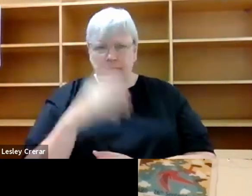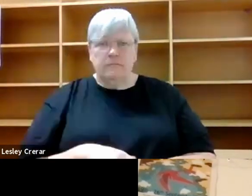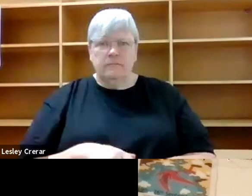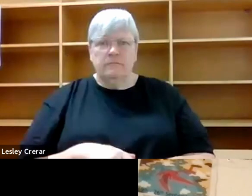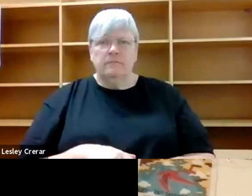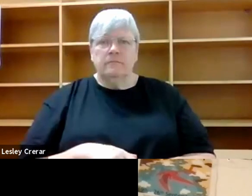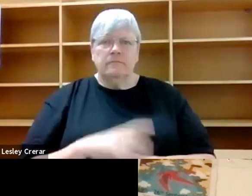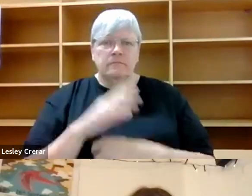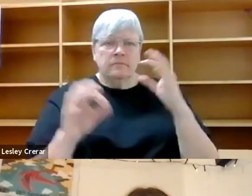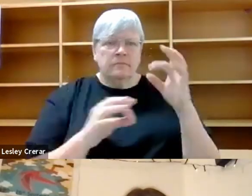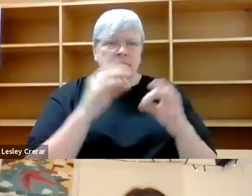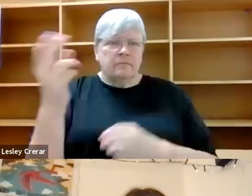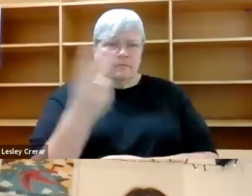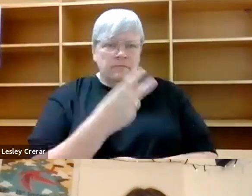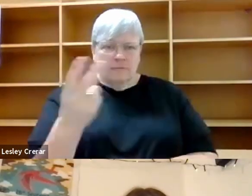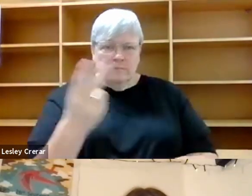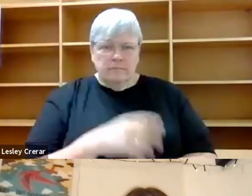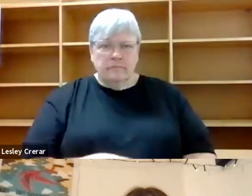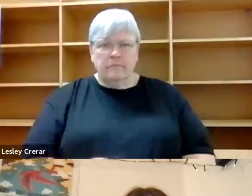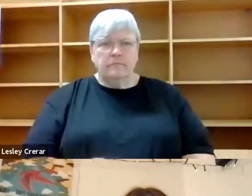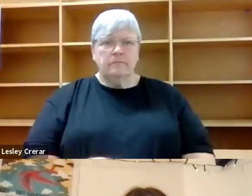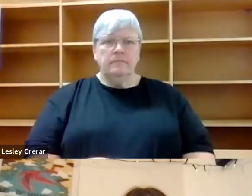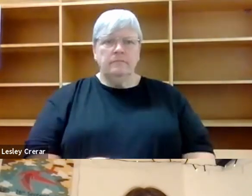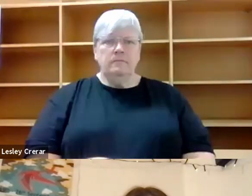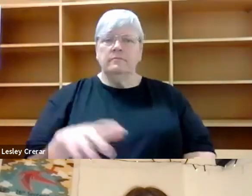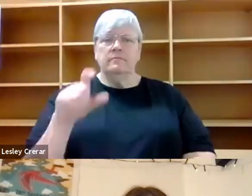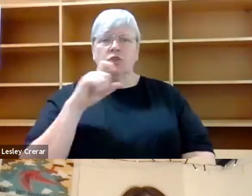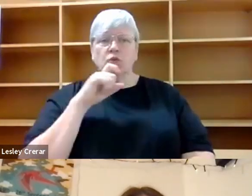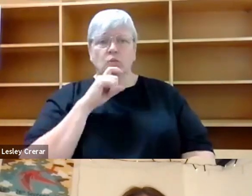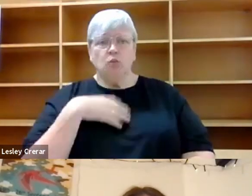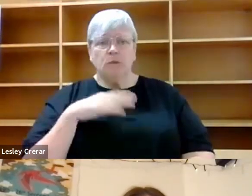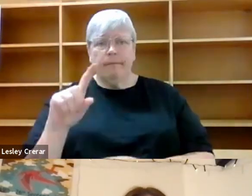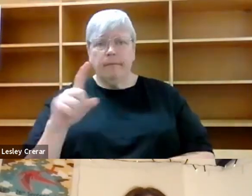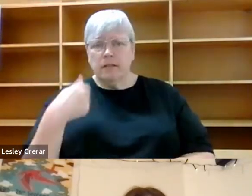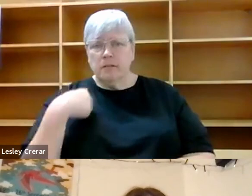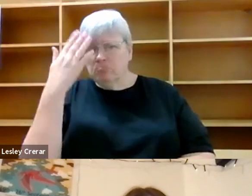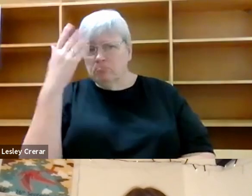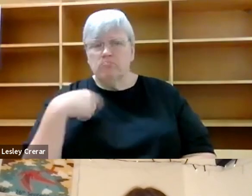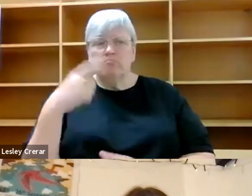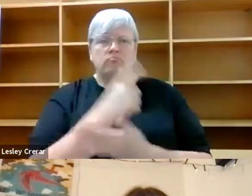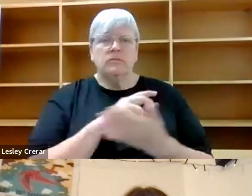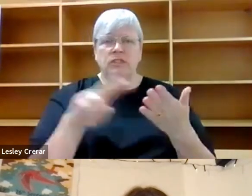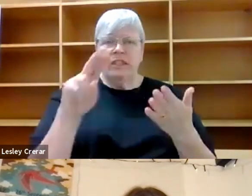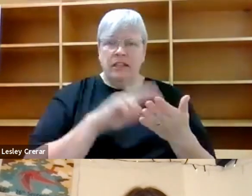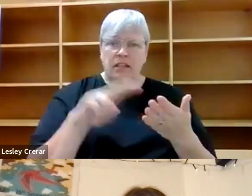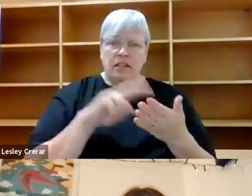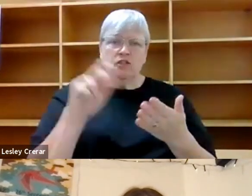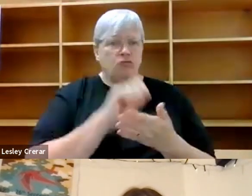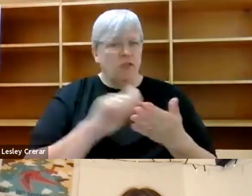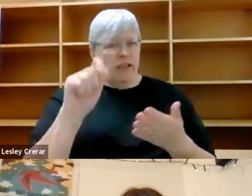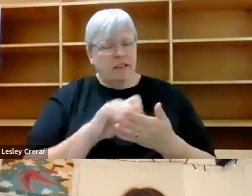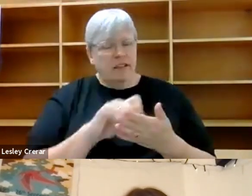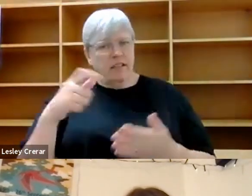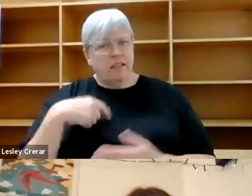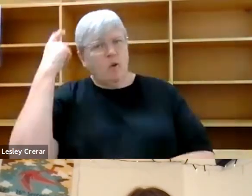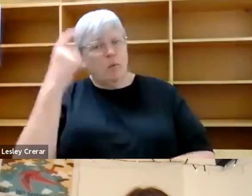Um, so whichever one of you wants to answer first, but, um, just about nature writing. I'm, I'm curious whether you would both